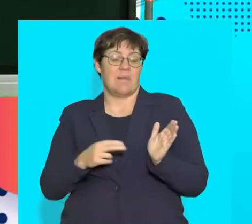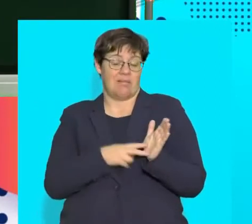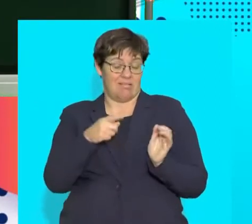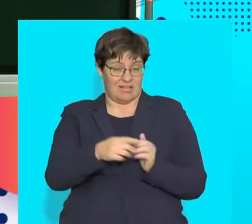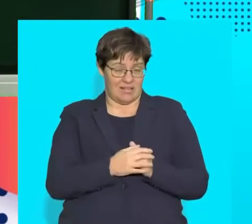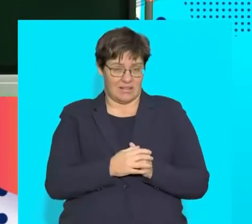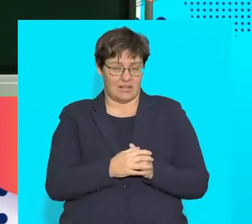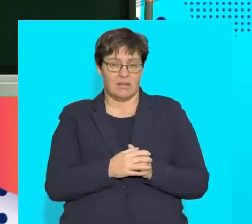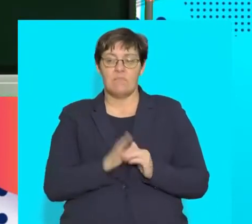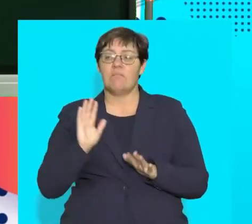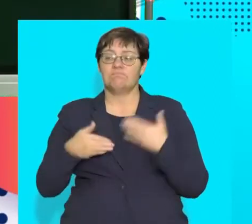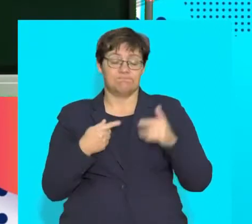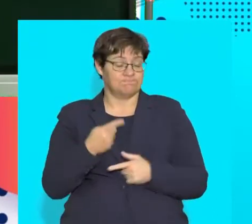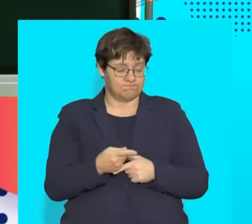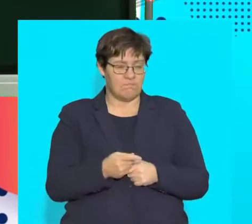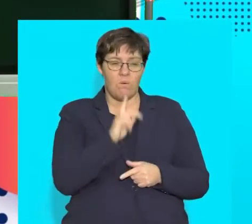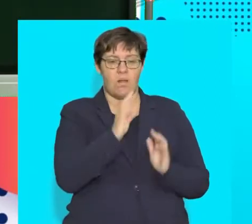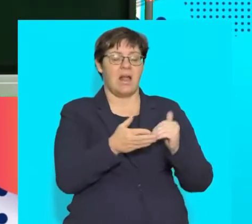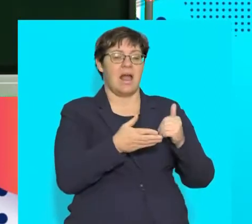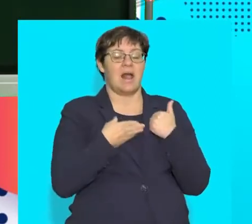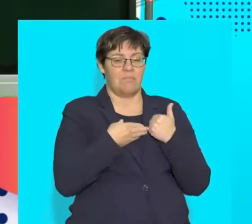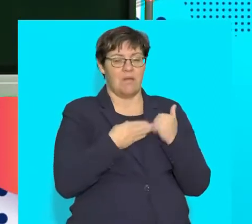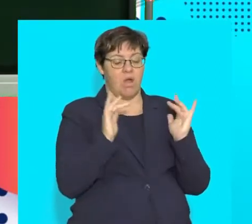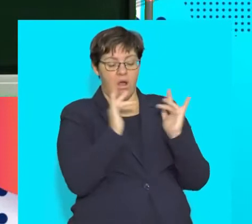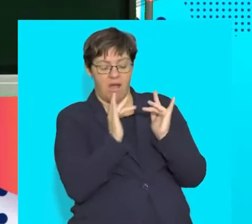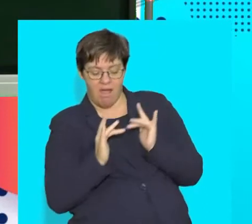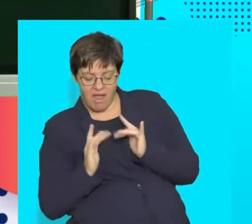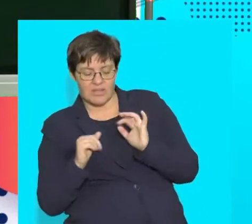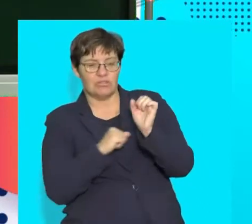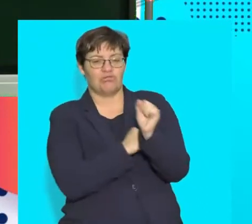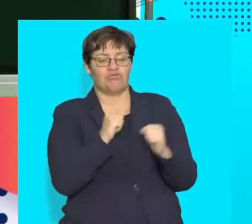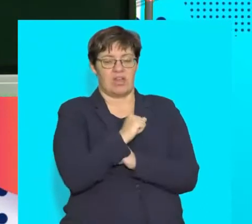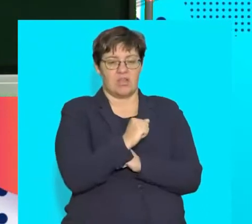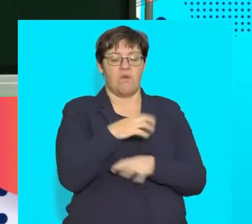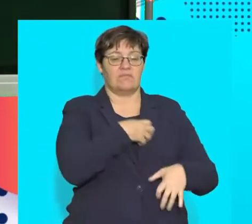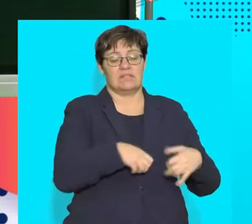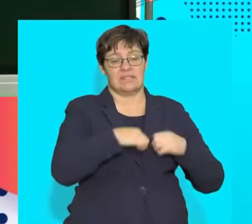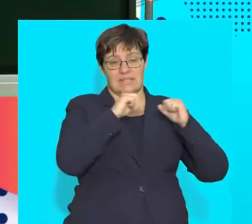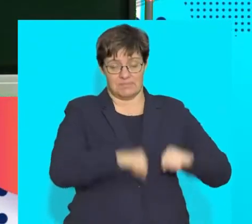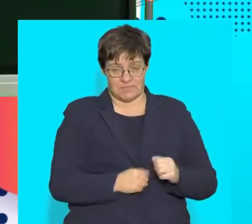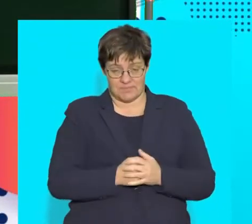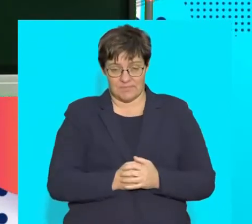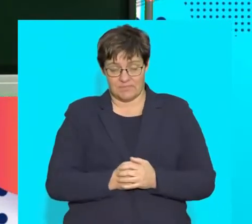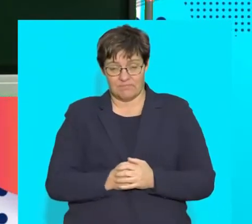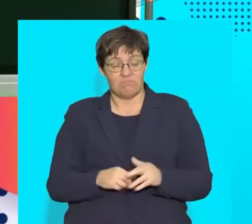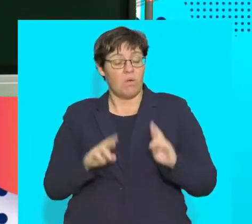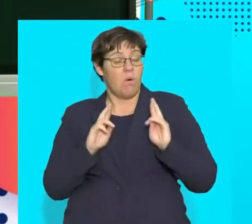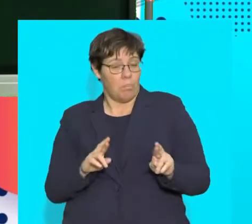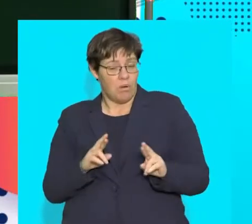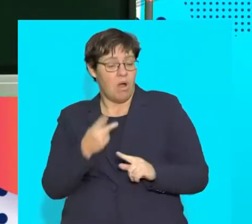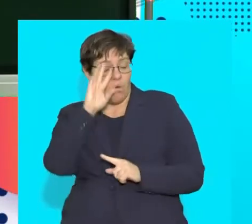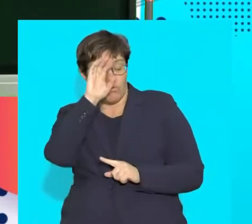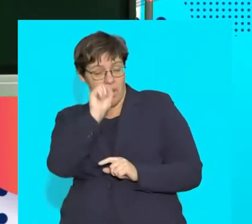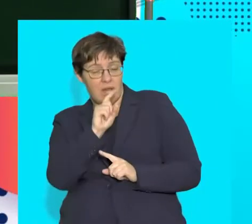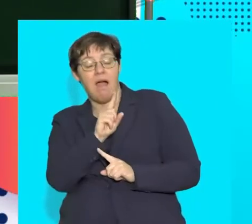go through that it will help us to recollect the structure of the digestive system and hopefully that can remind you of the importance of